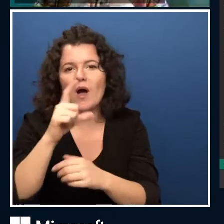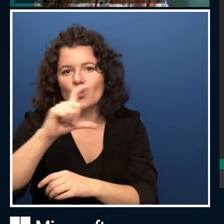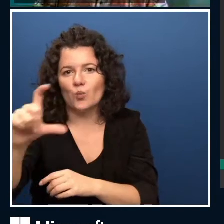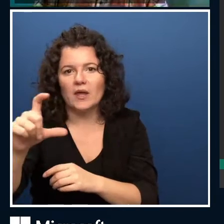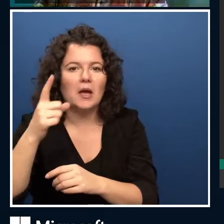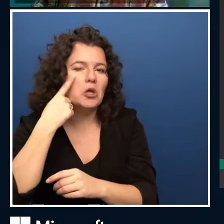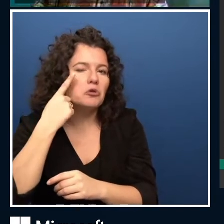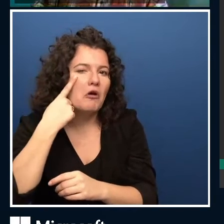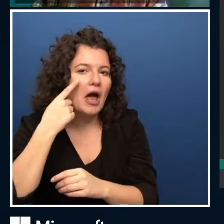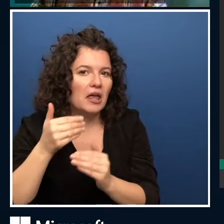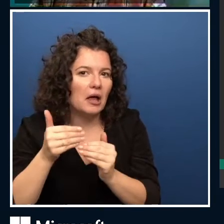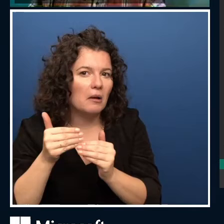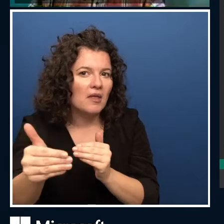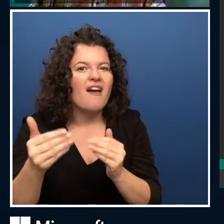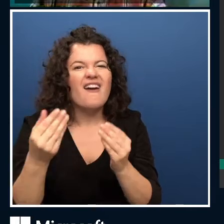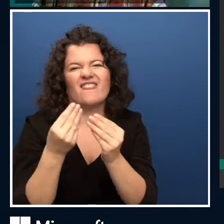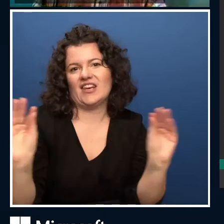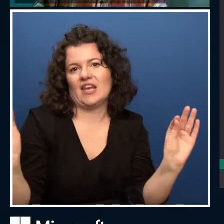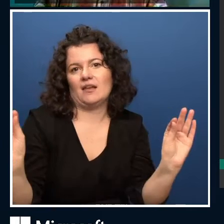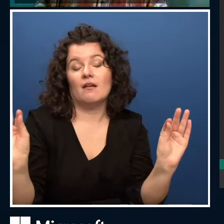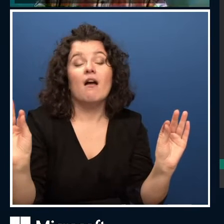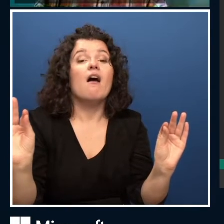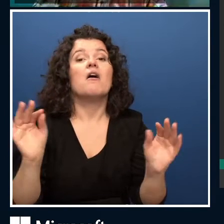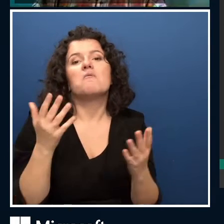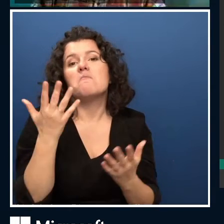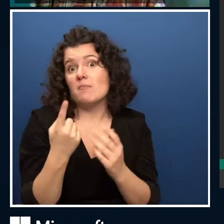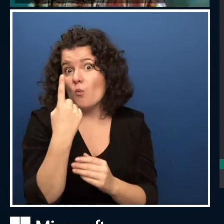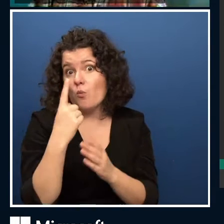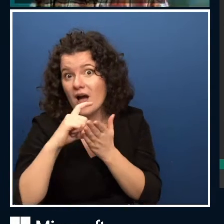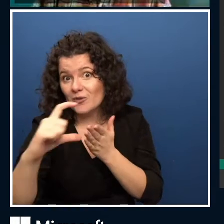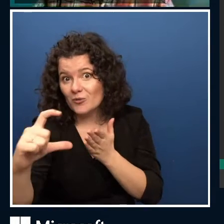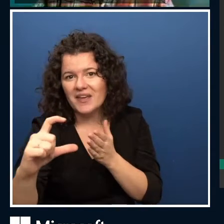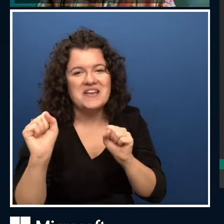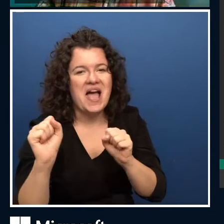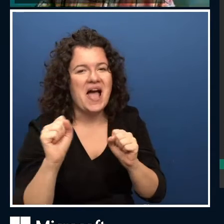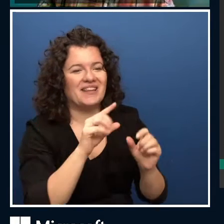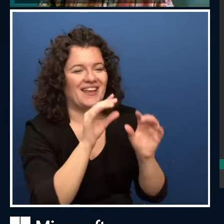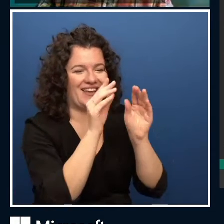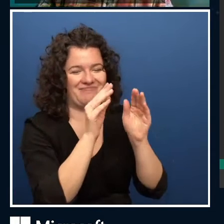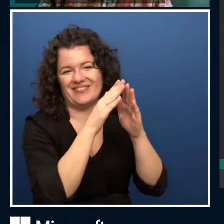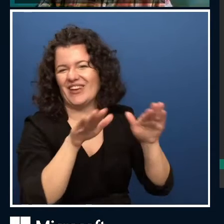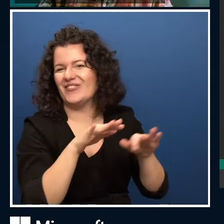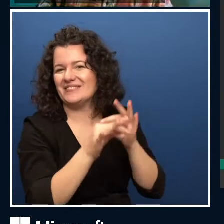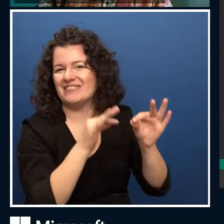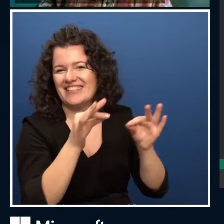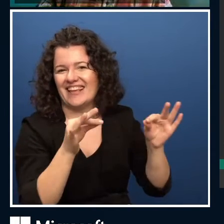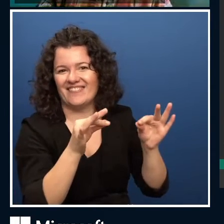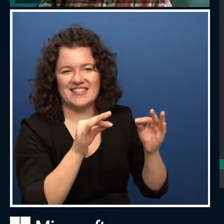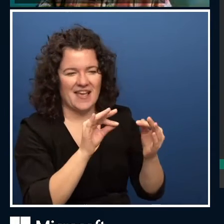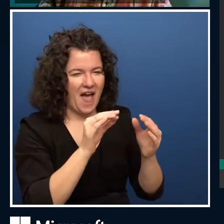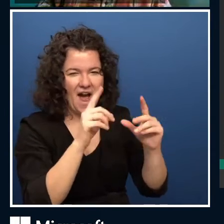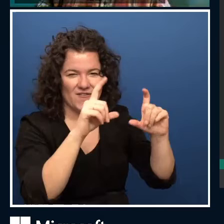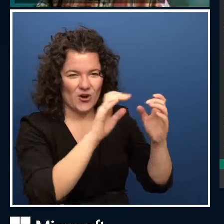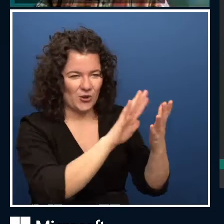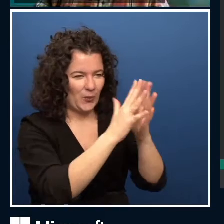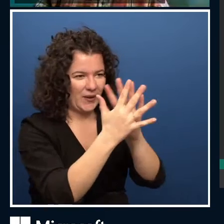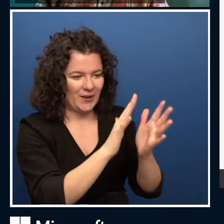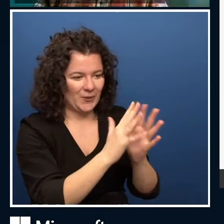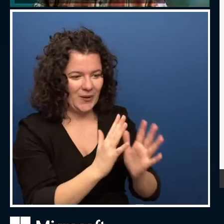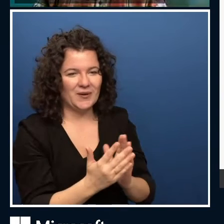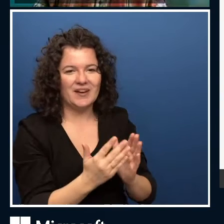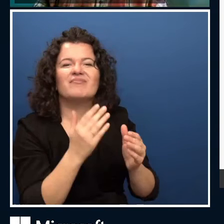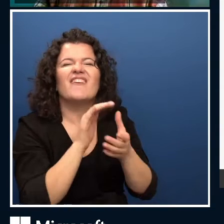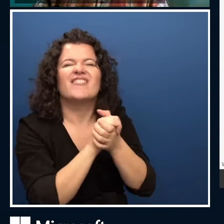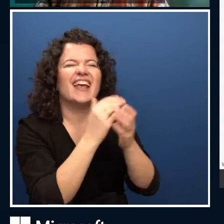is probably enough to make New Year and Christmas presents for all your friends. So to get the trial key, there is a link here. You can just